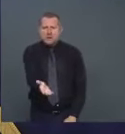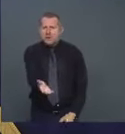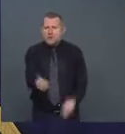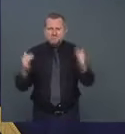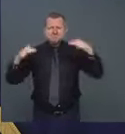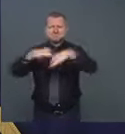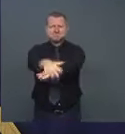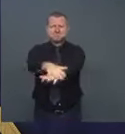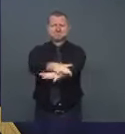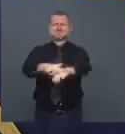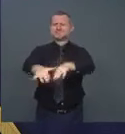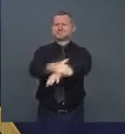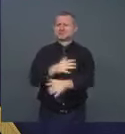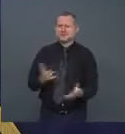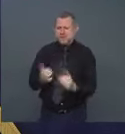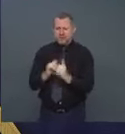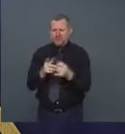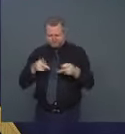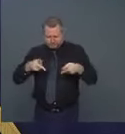How did it happen?